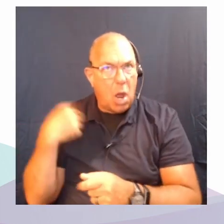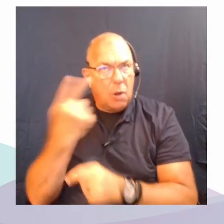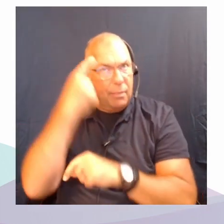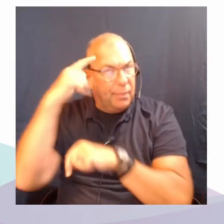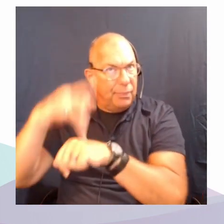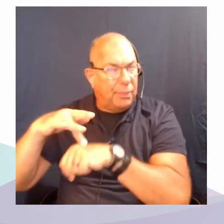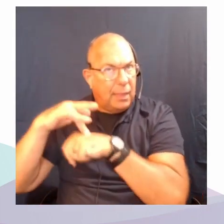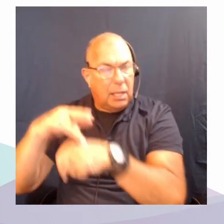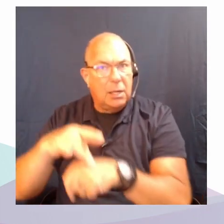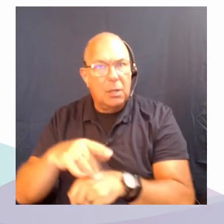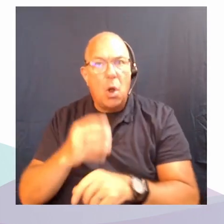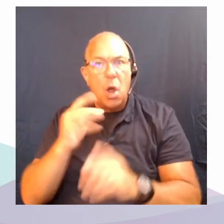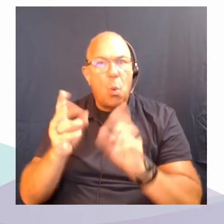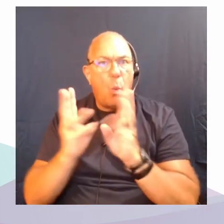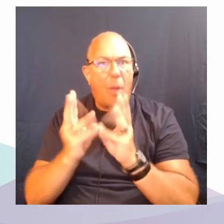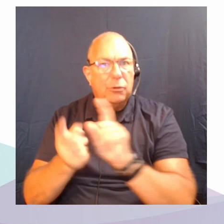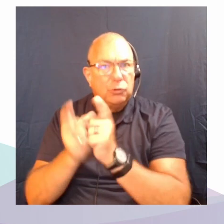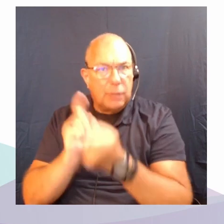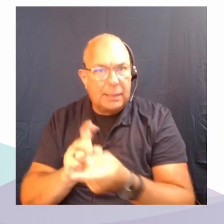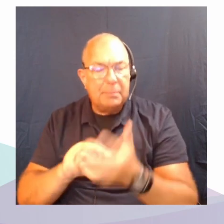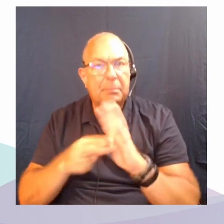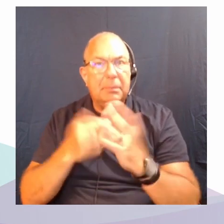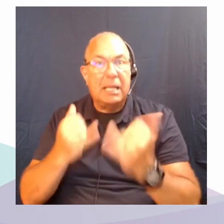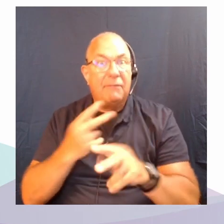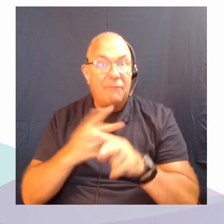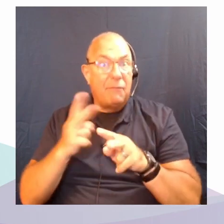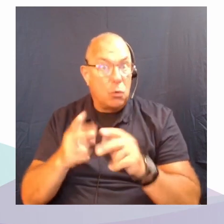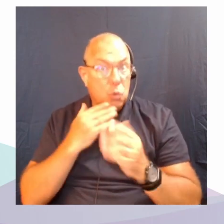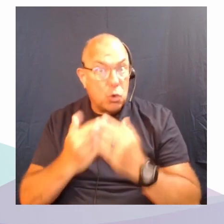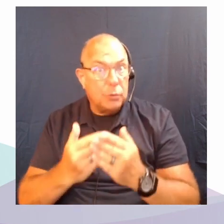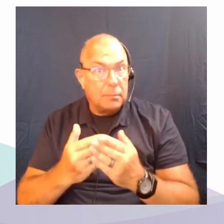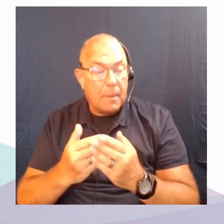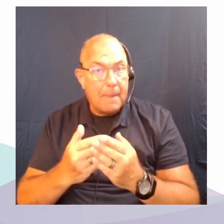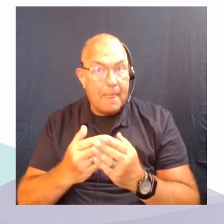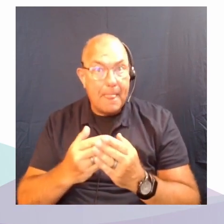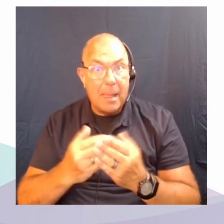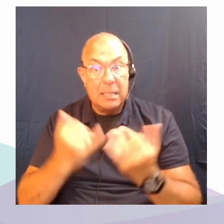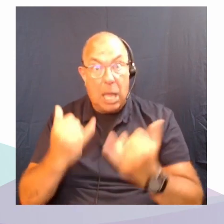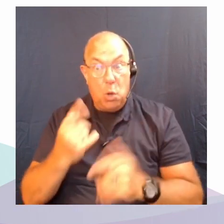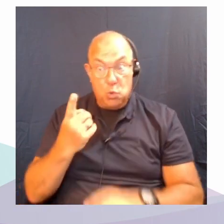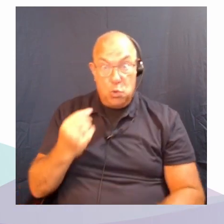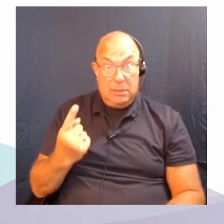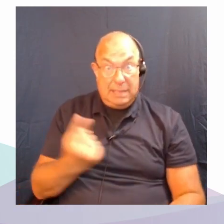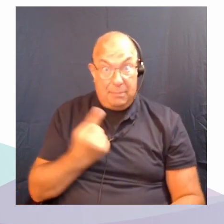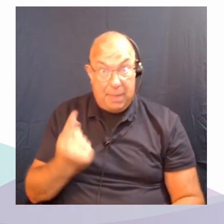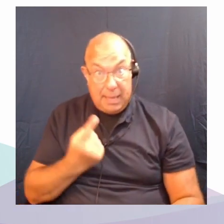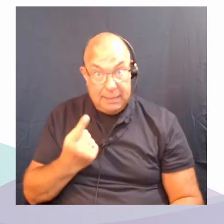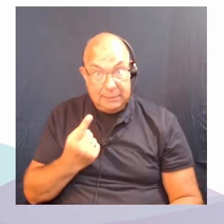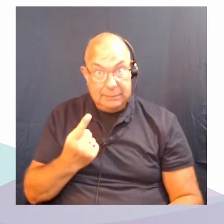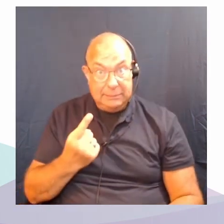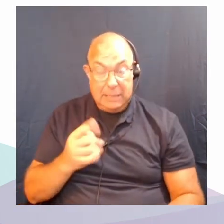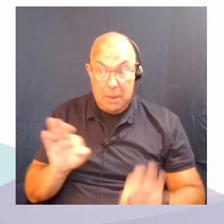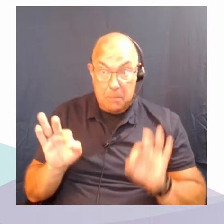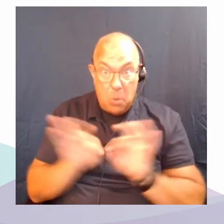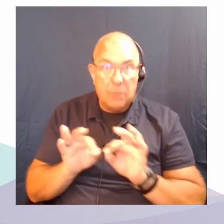moment in a way that I think is very productive. Whether we're doing something about it in a substantive way is a different question.